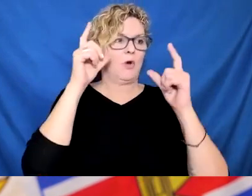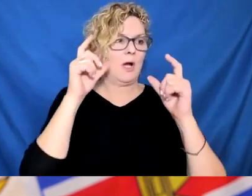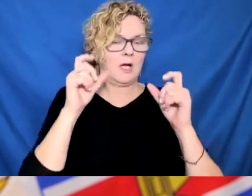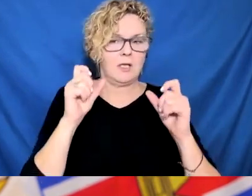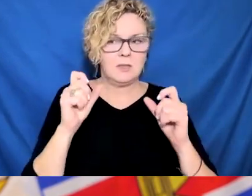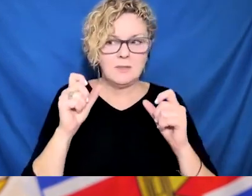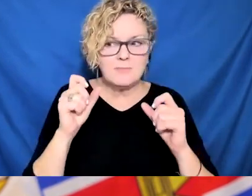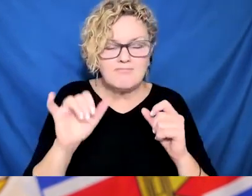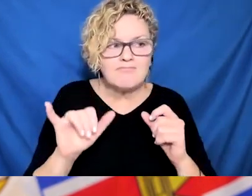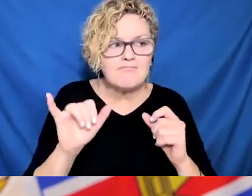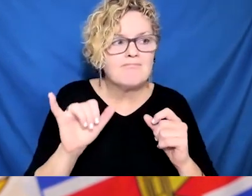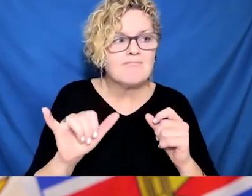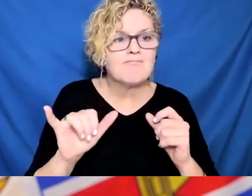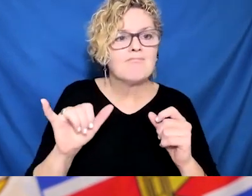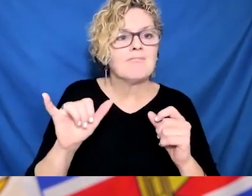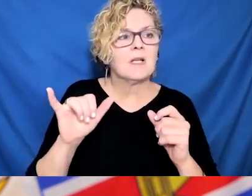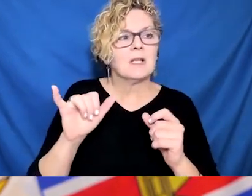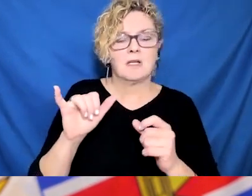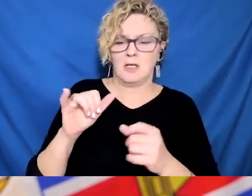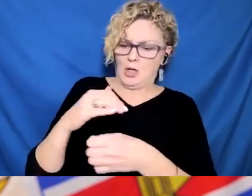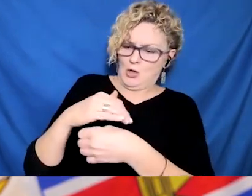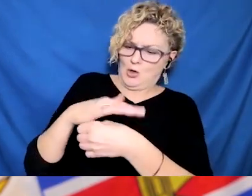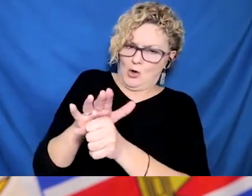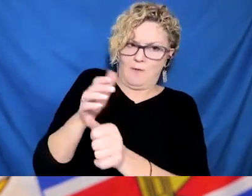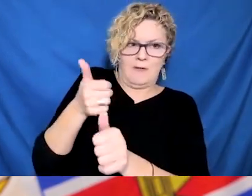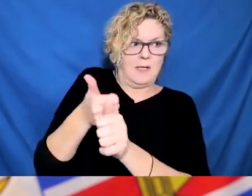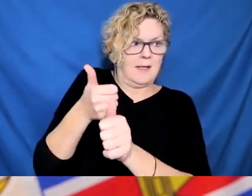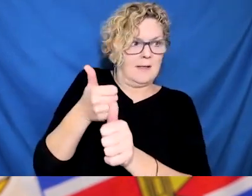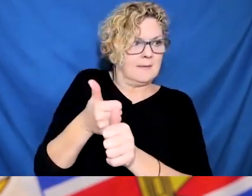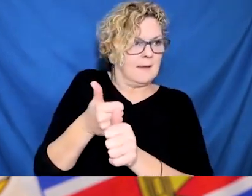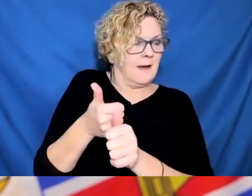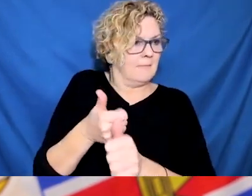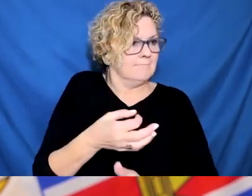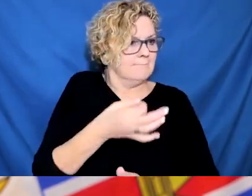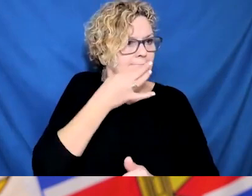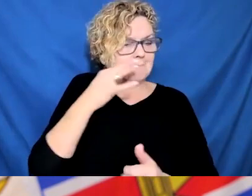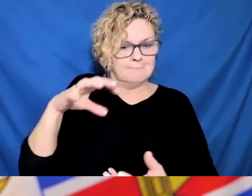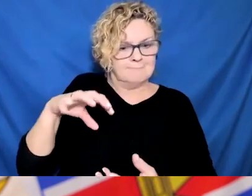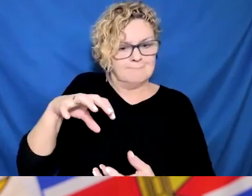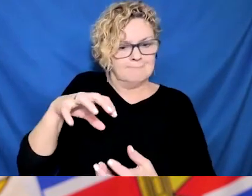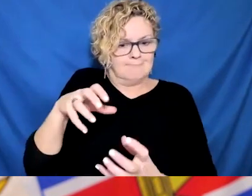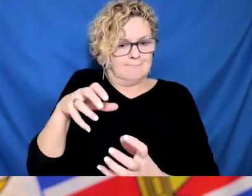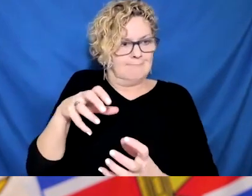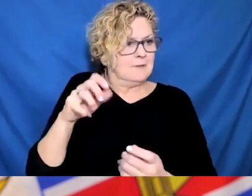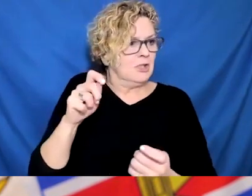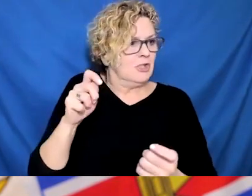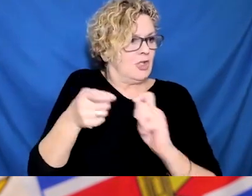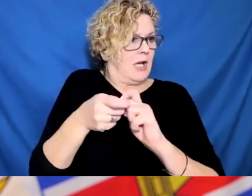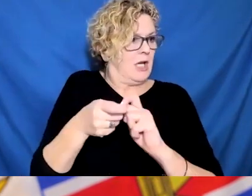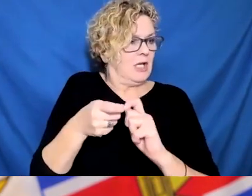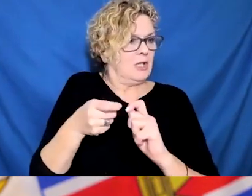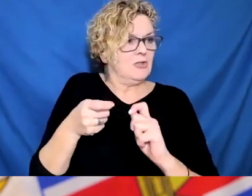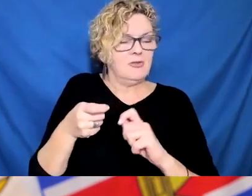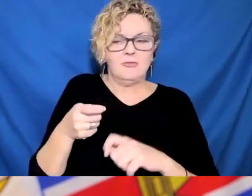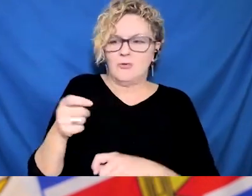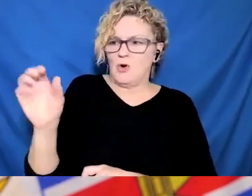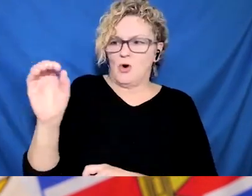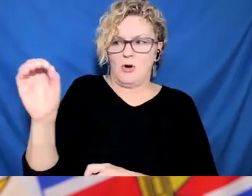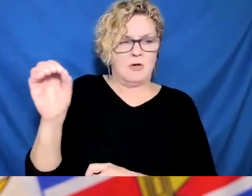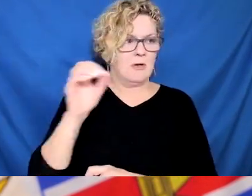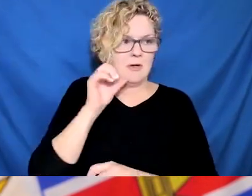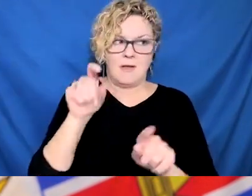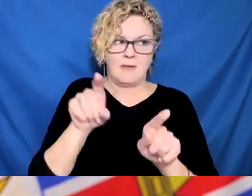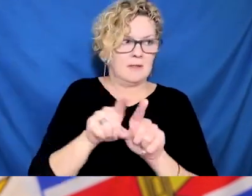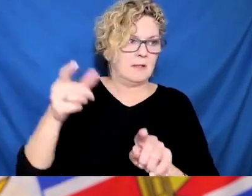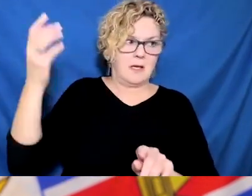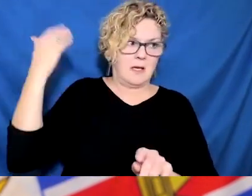that we will be moving towards that. And one of the things that has changed is the level of exposure that we've all had now